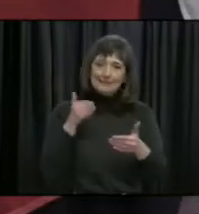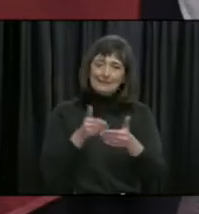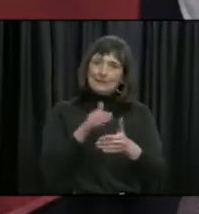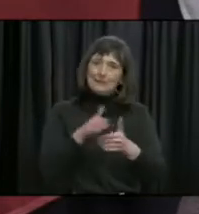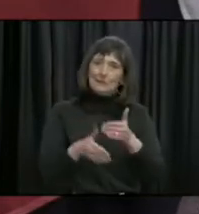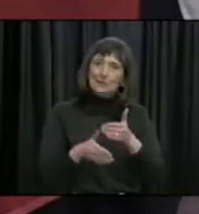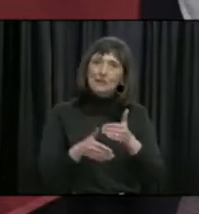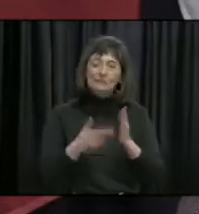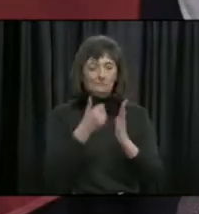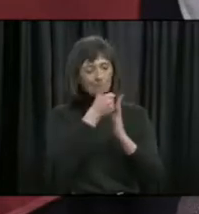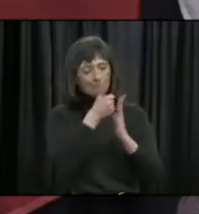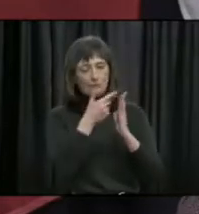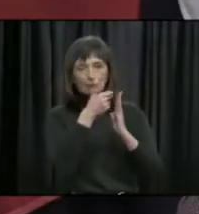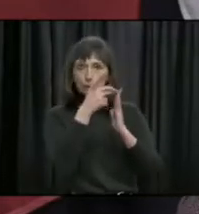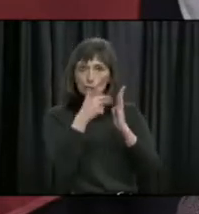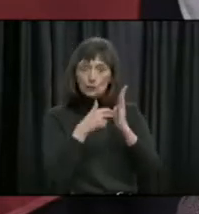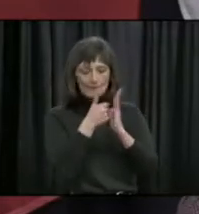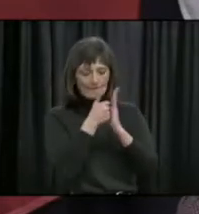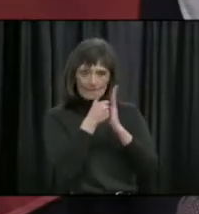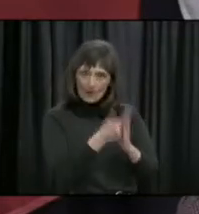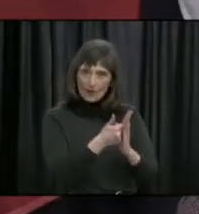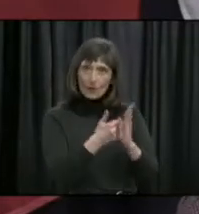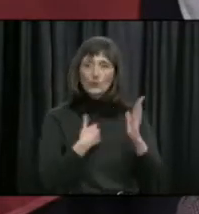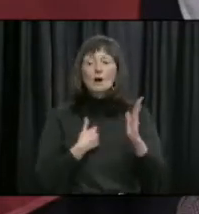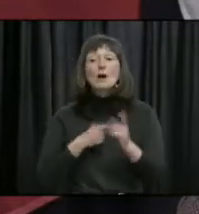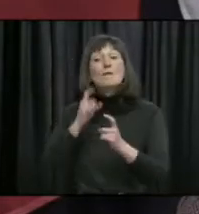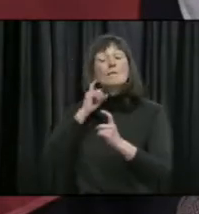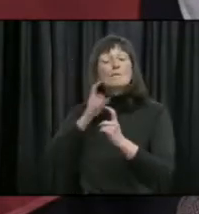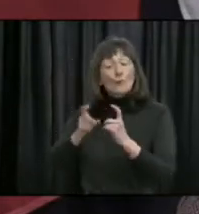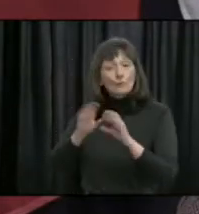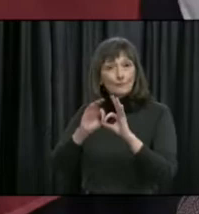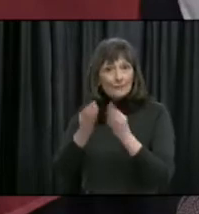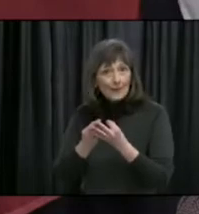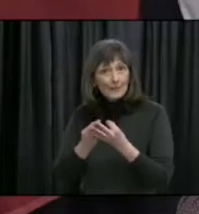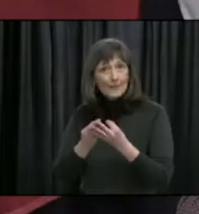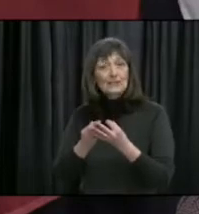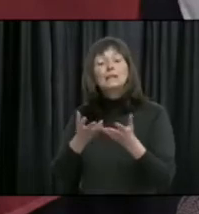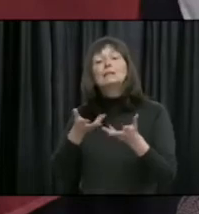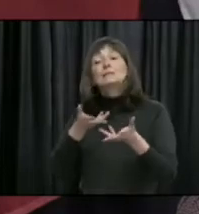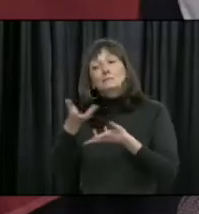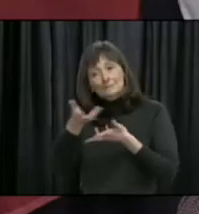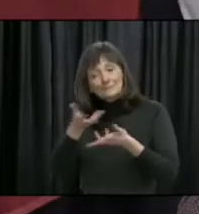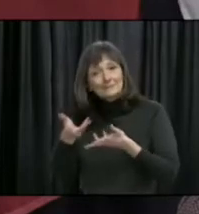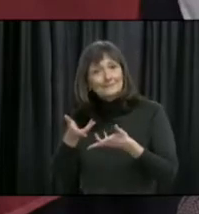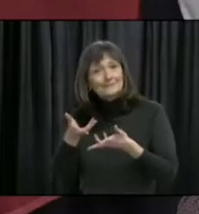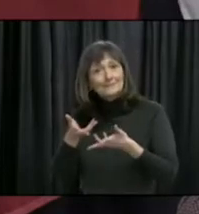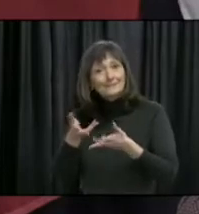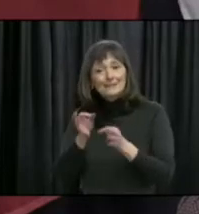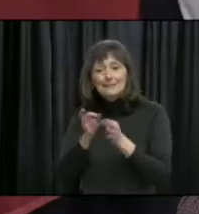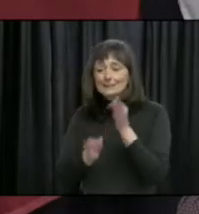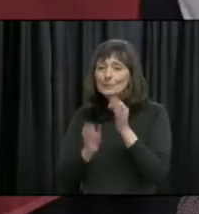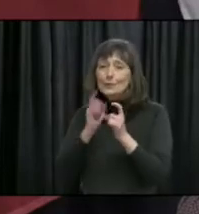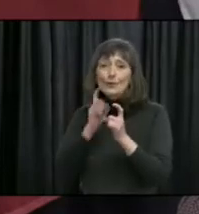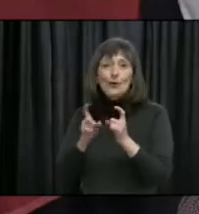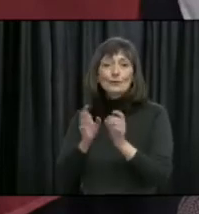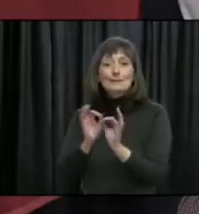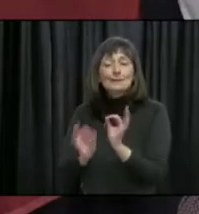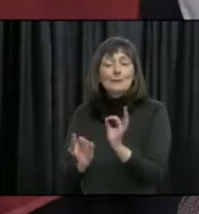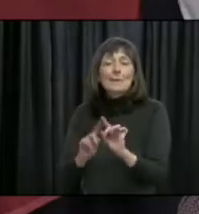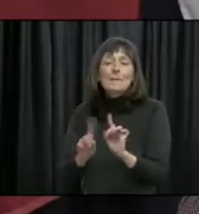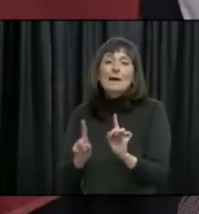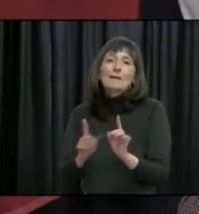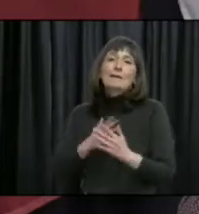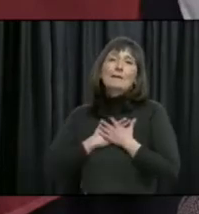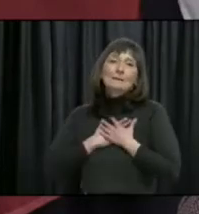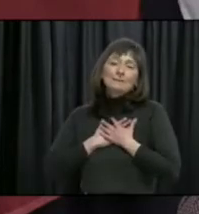Check in with your loved ones. Remember the importance and the simplicity of just a simple phone call. So, stay safe,